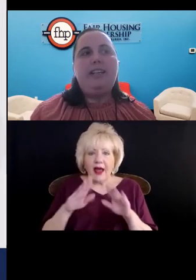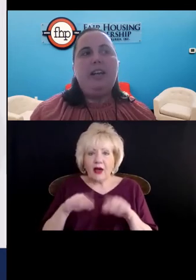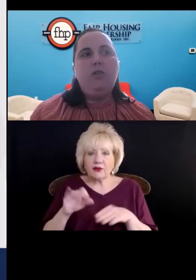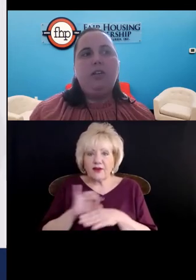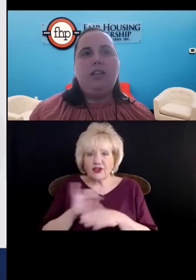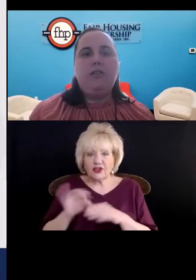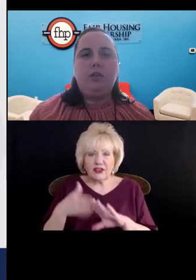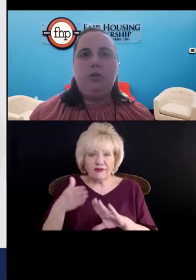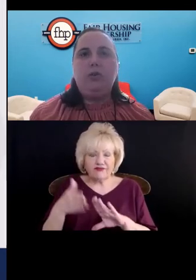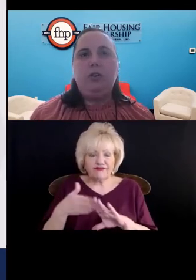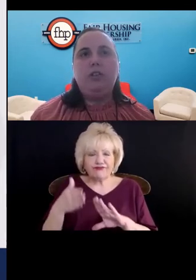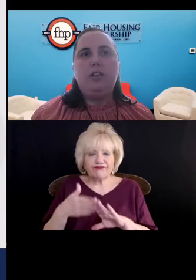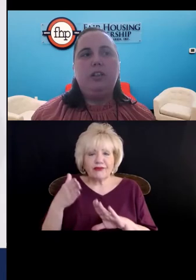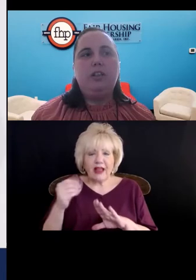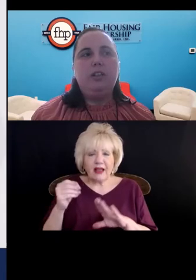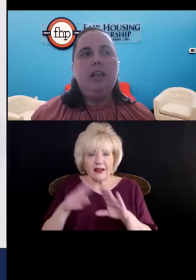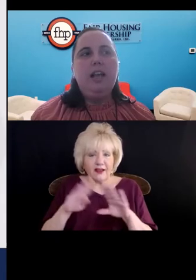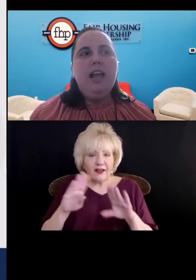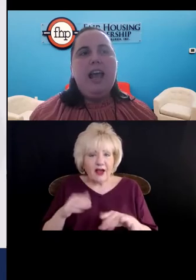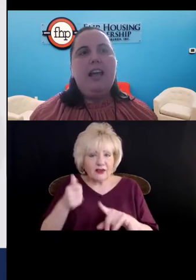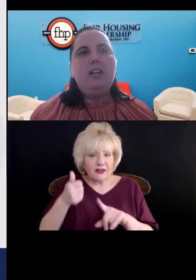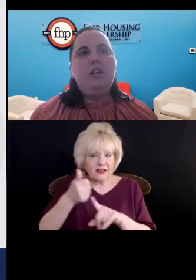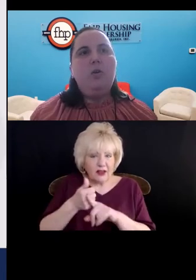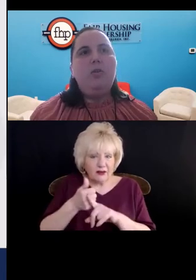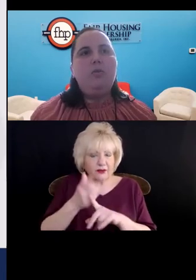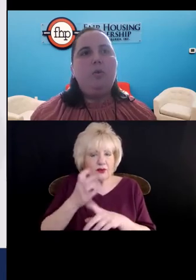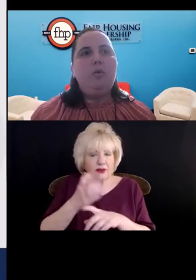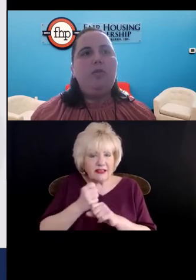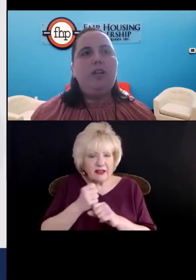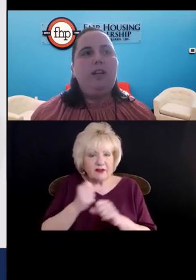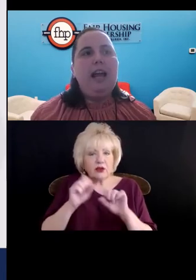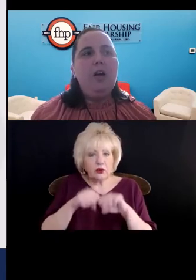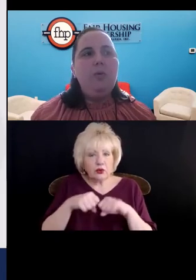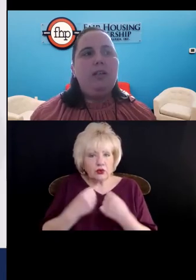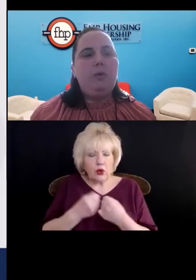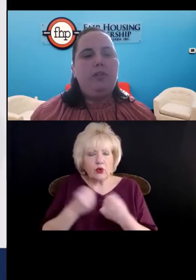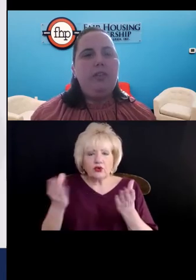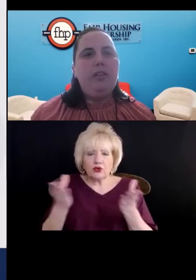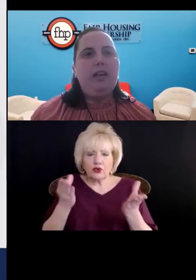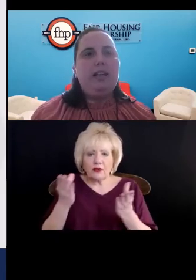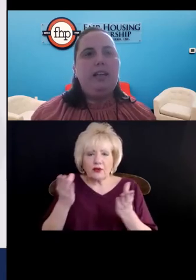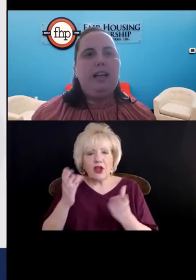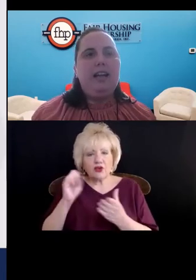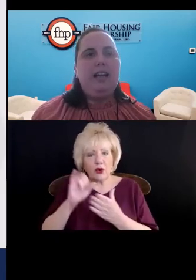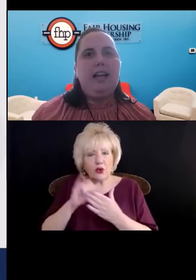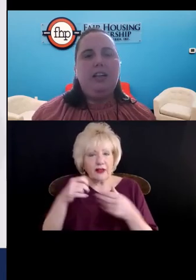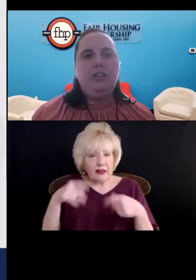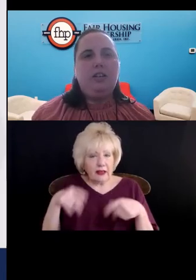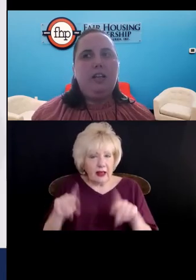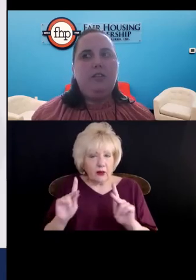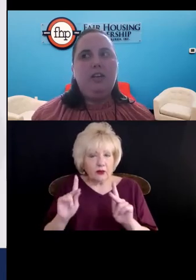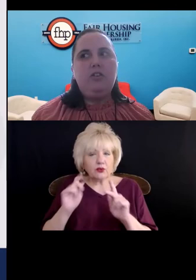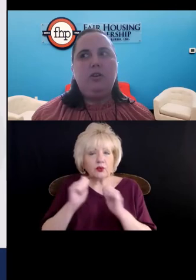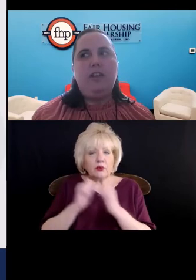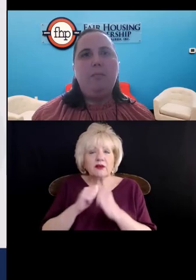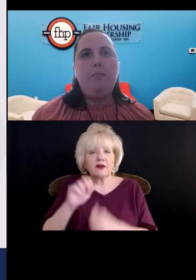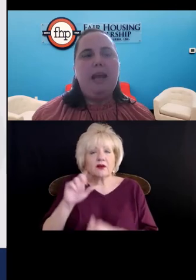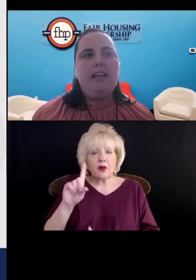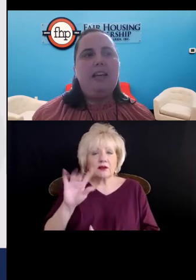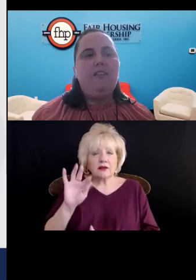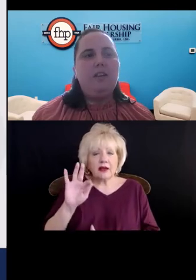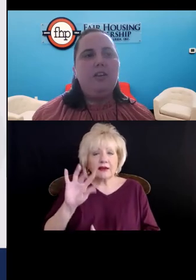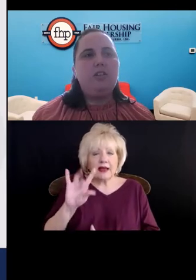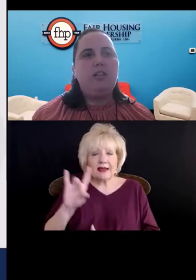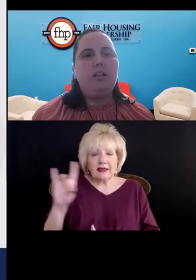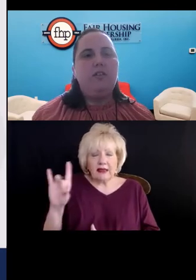the household itself received social services. And so the the allowance within the 1988 legislative history that